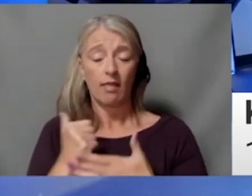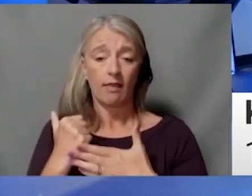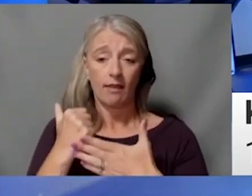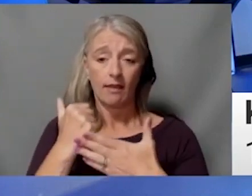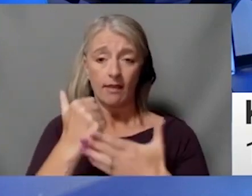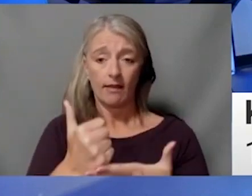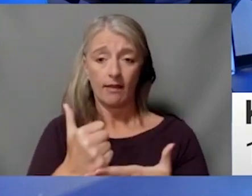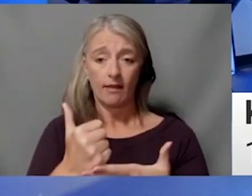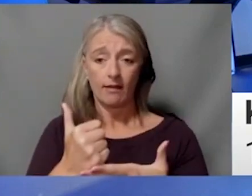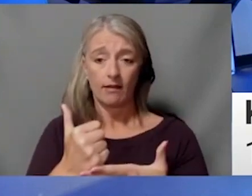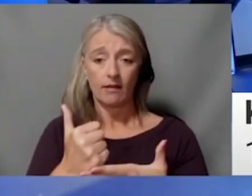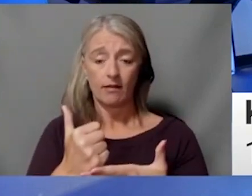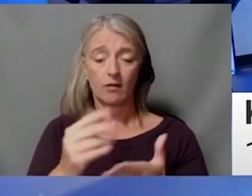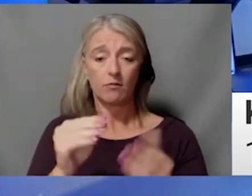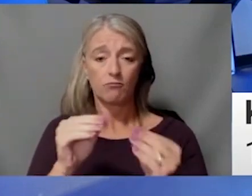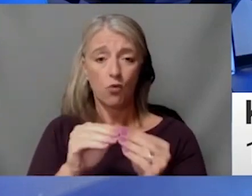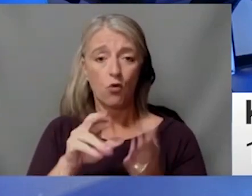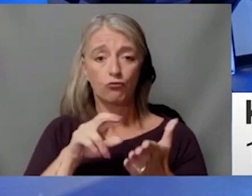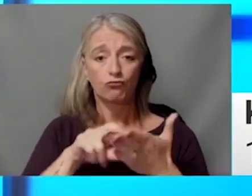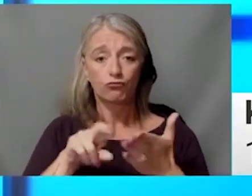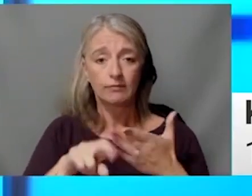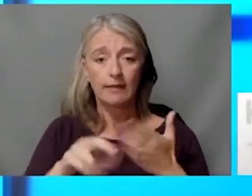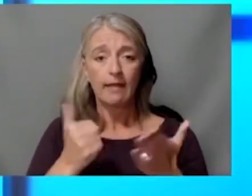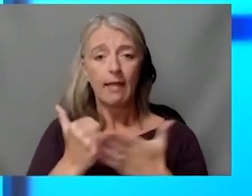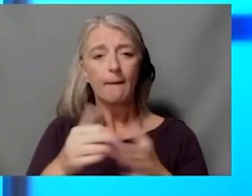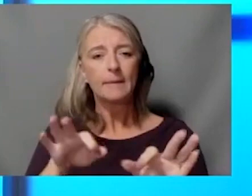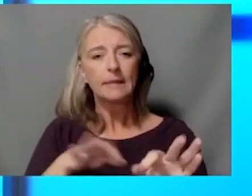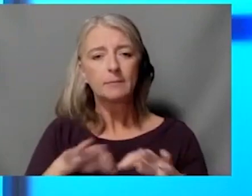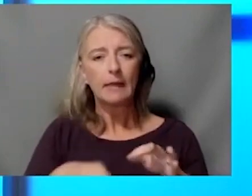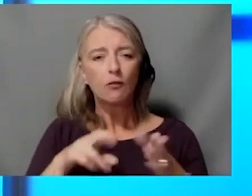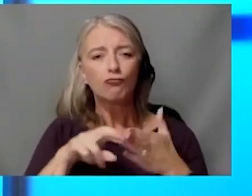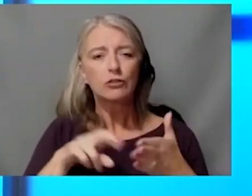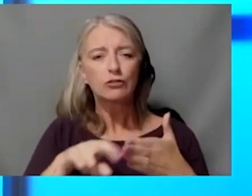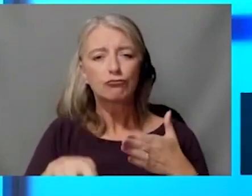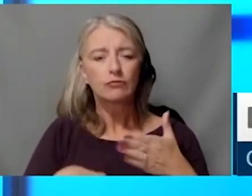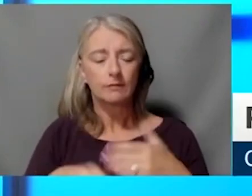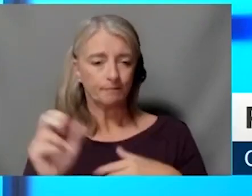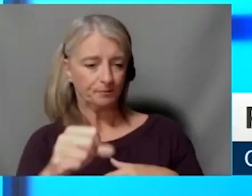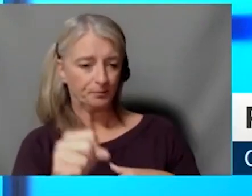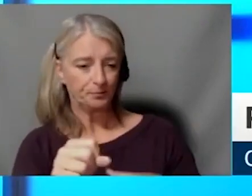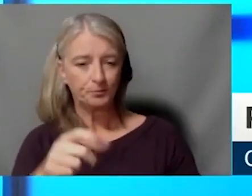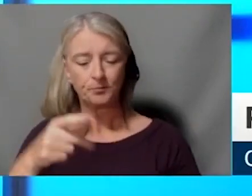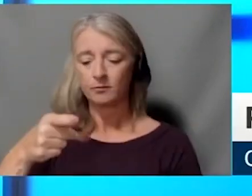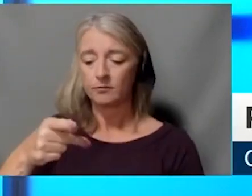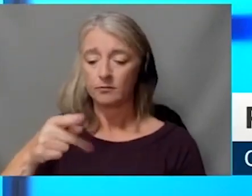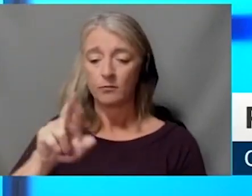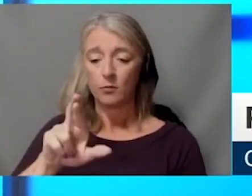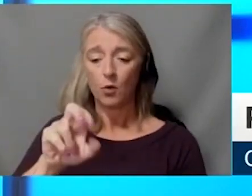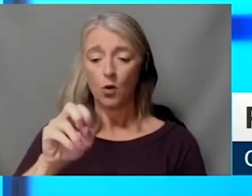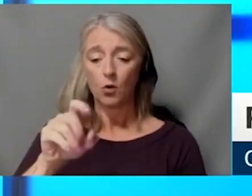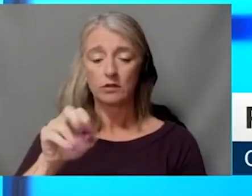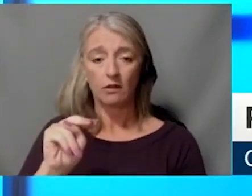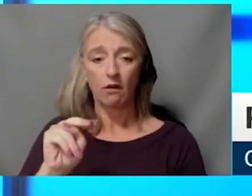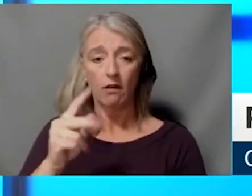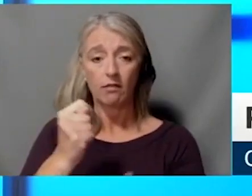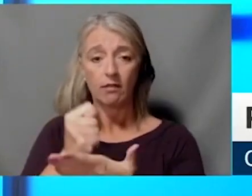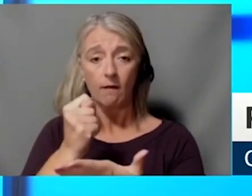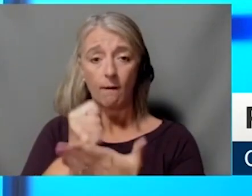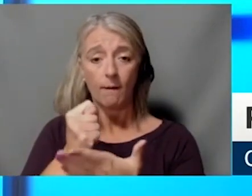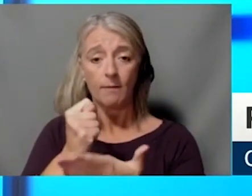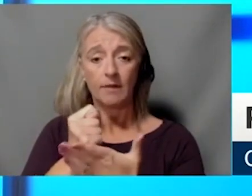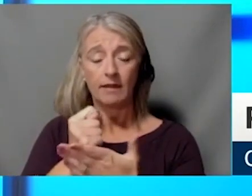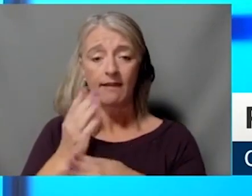research, help explain that. Yeah. I think so proton therapy, as has been said, is an advanced form of radiation